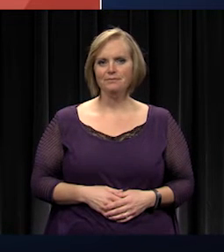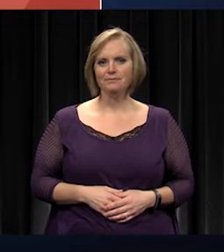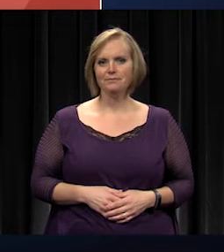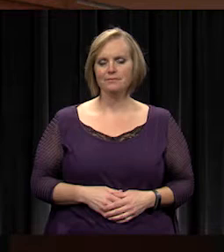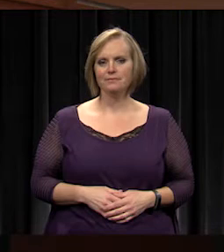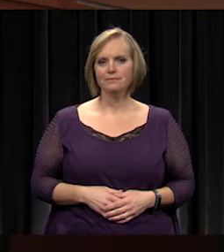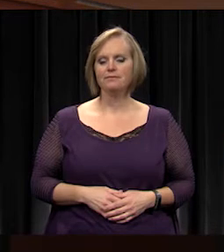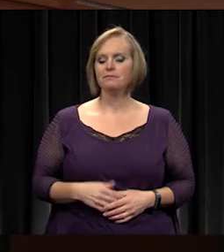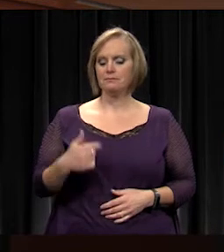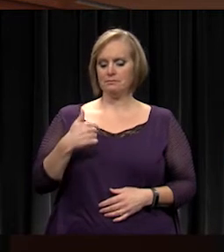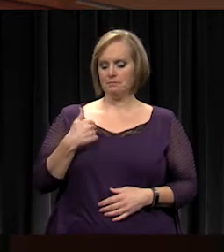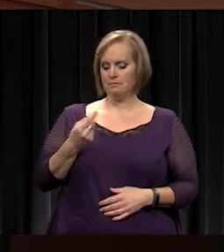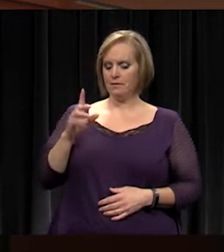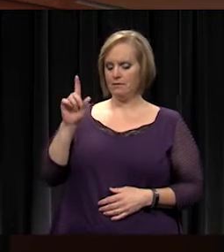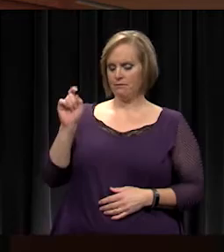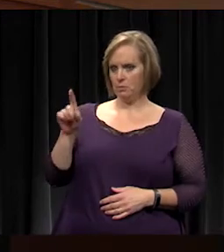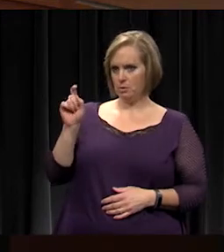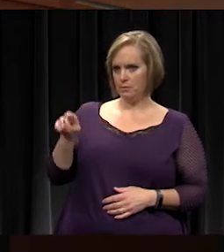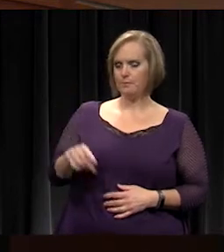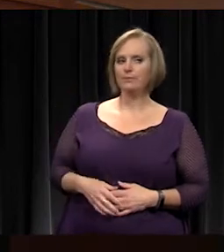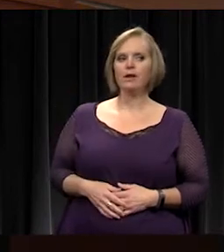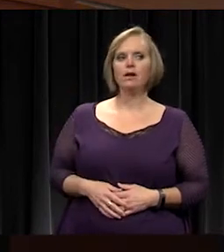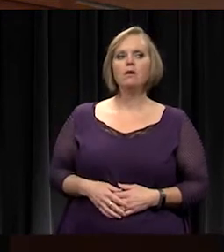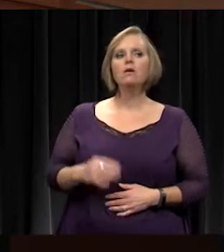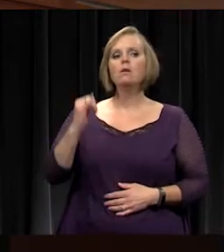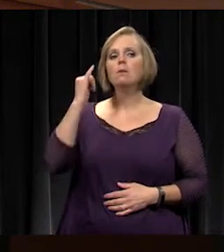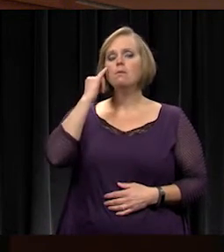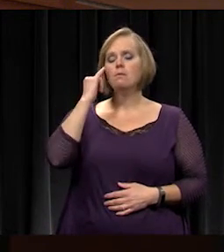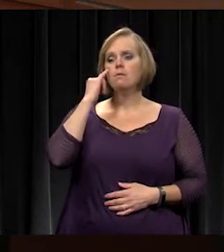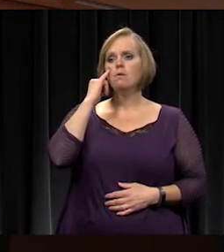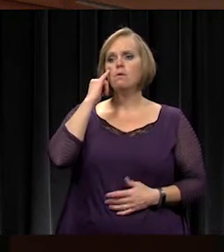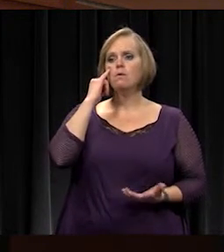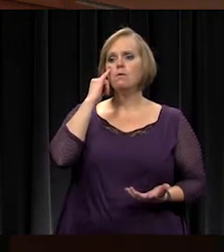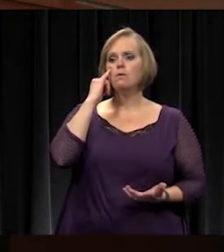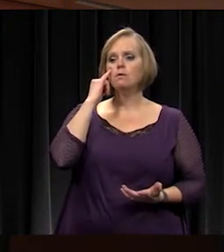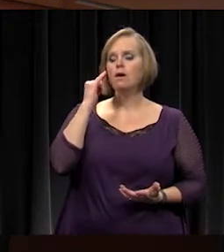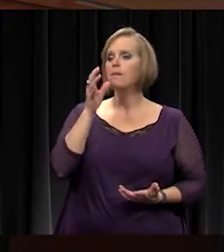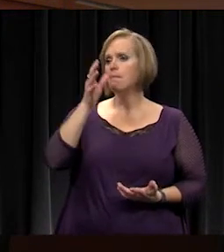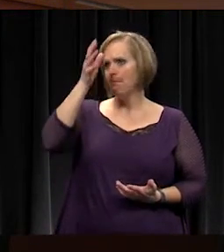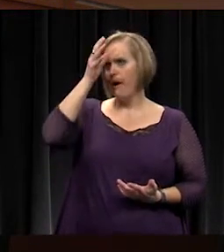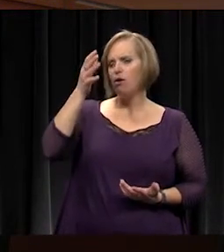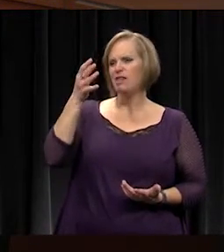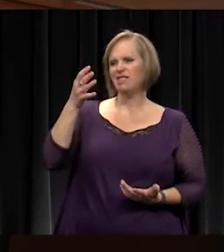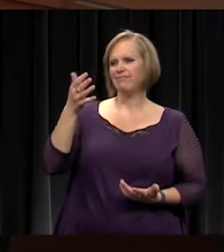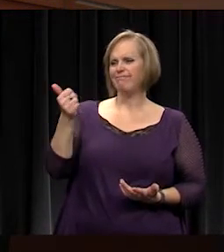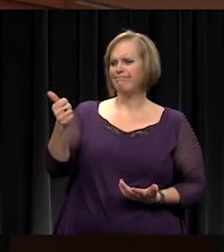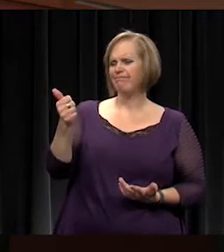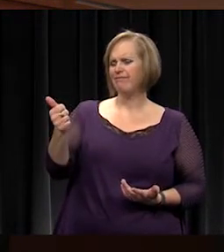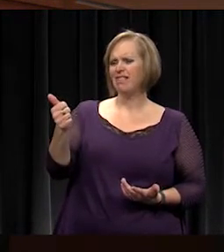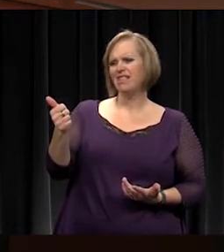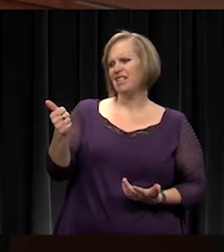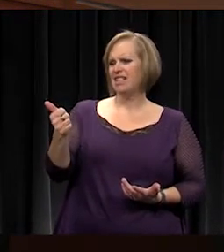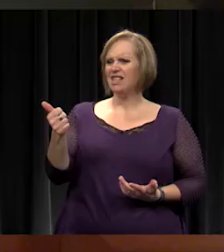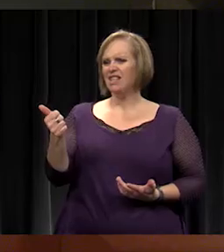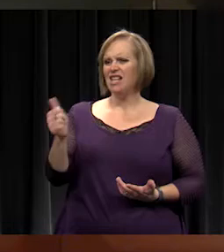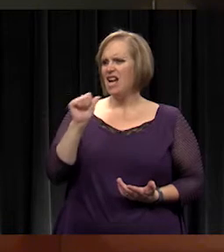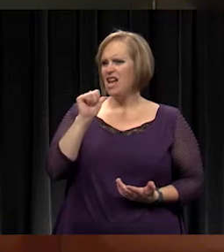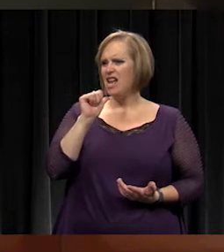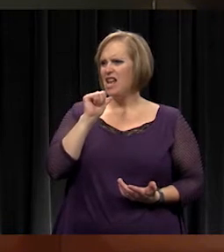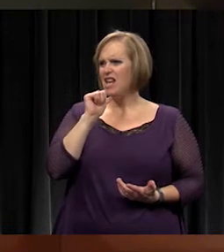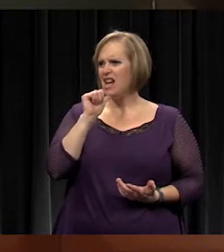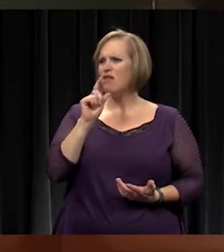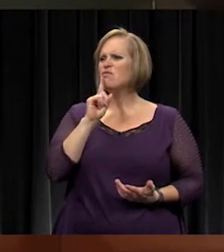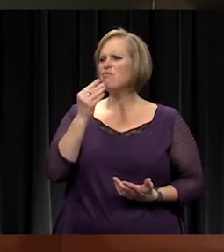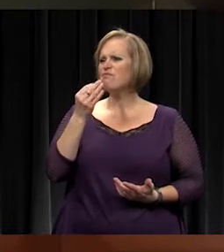I'll ask a couple. So let's say a parent is not necessarily very mobile device savvy.